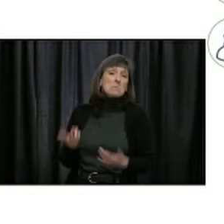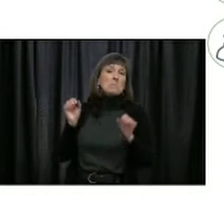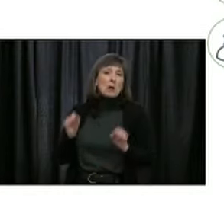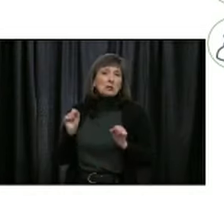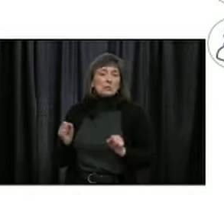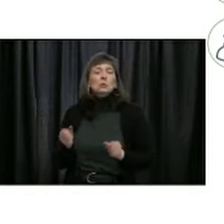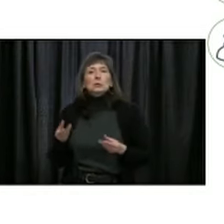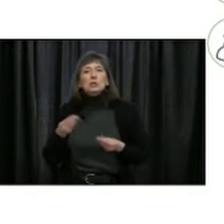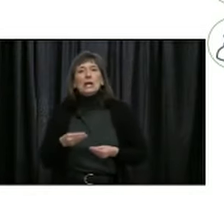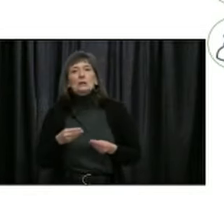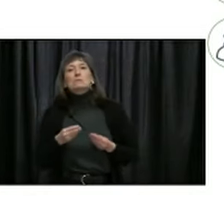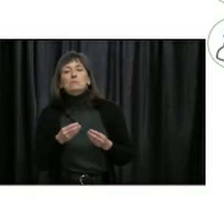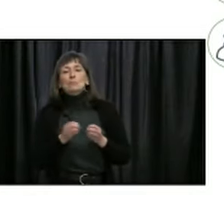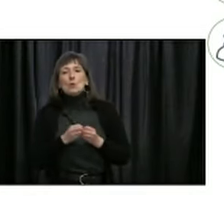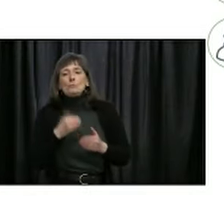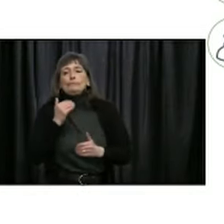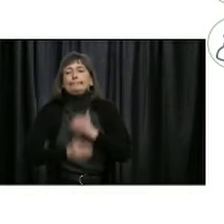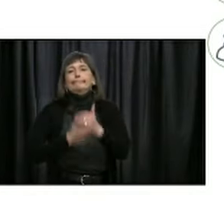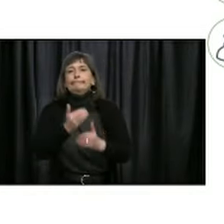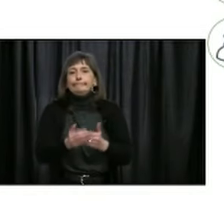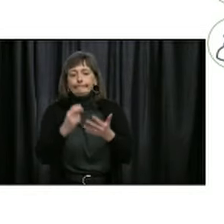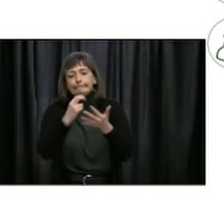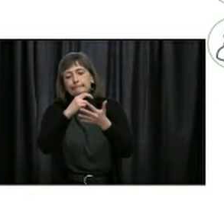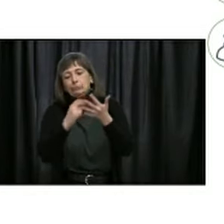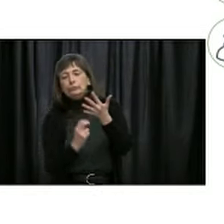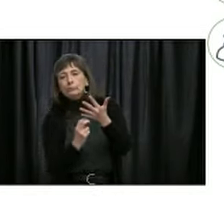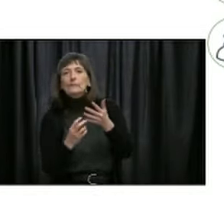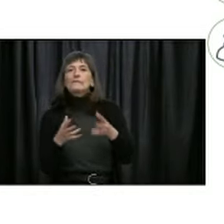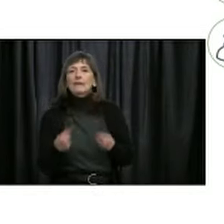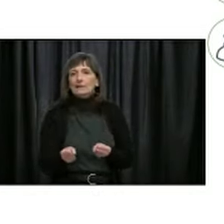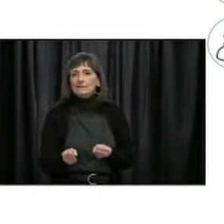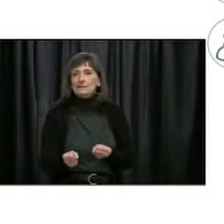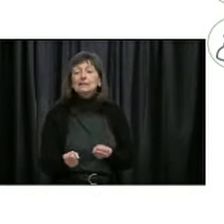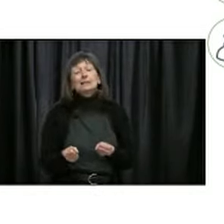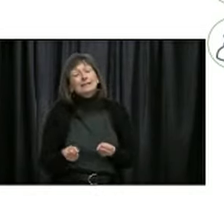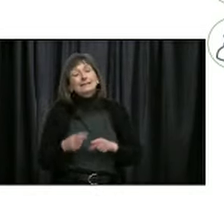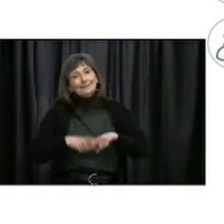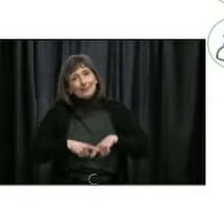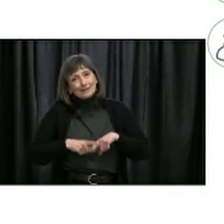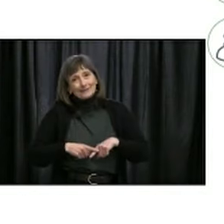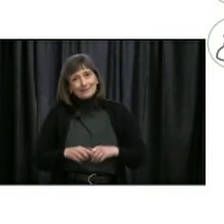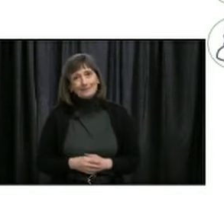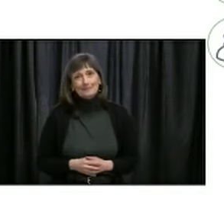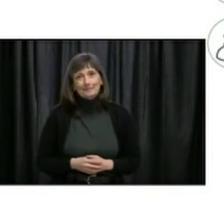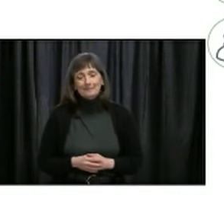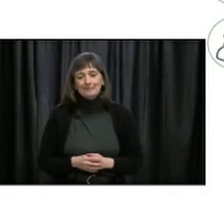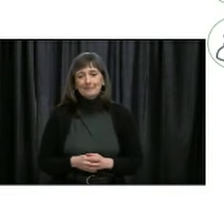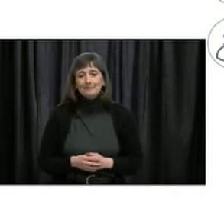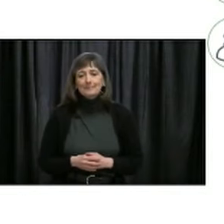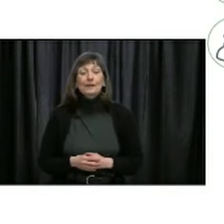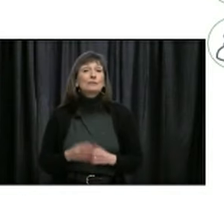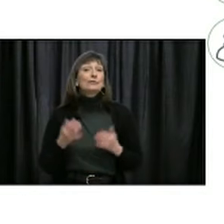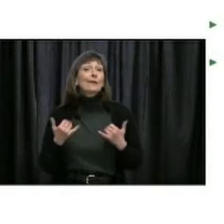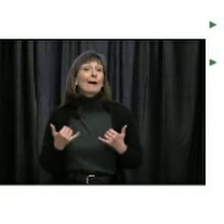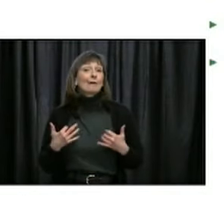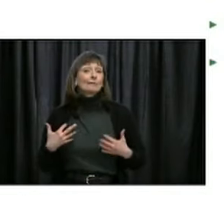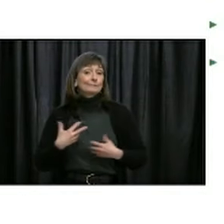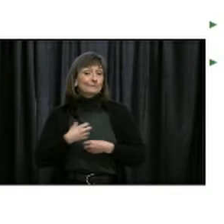public health surveillance, contact tracing, and case identification. So in conclusion,